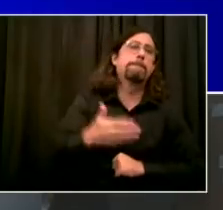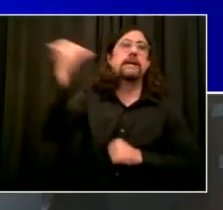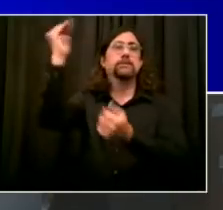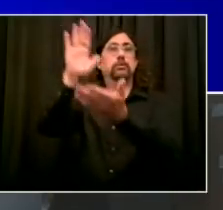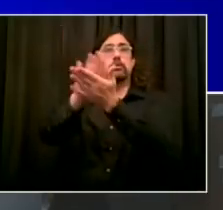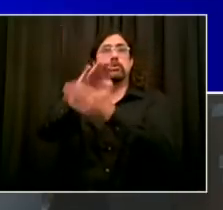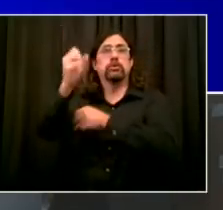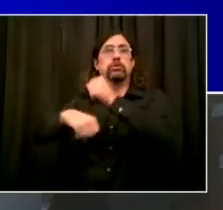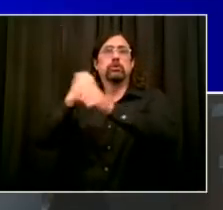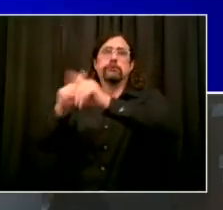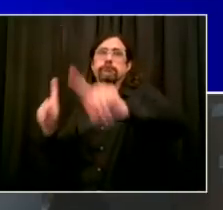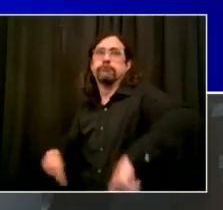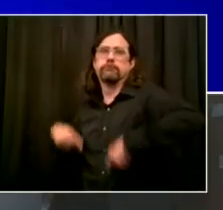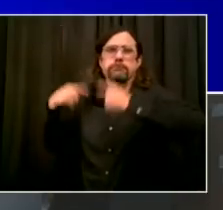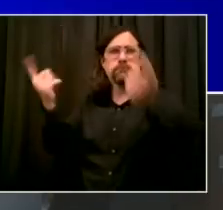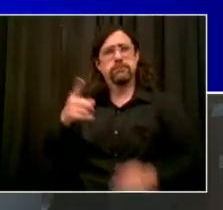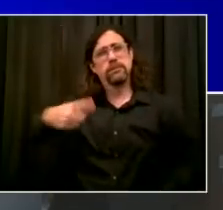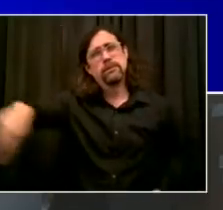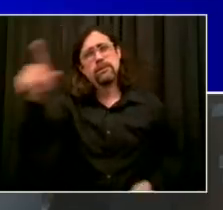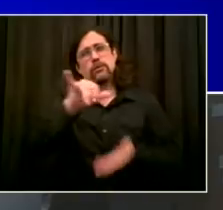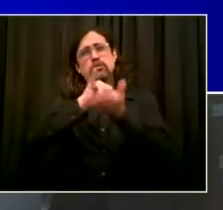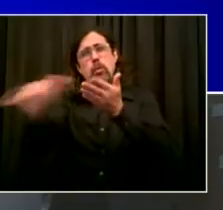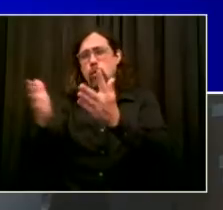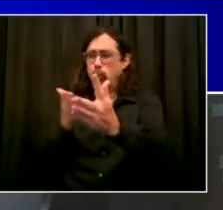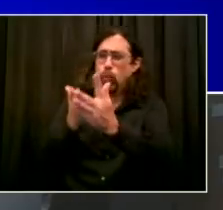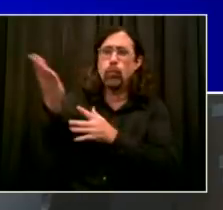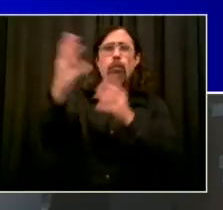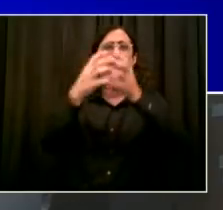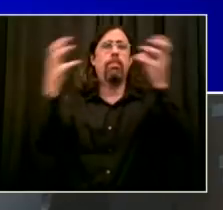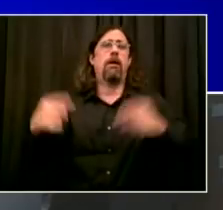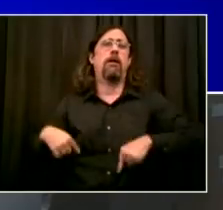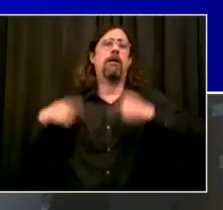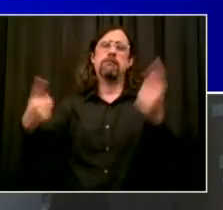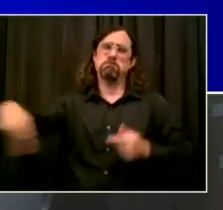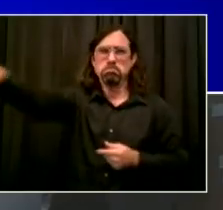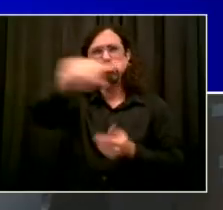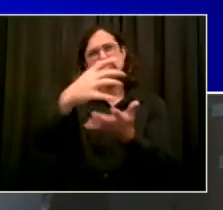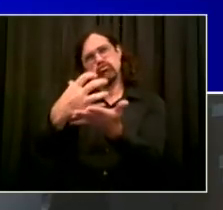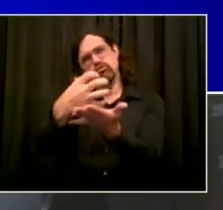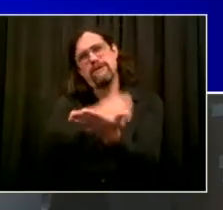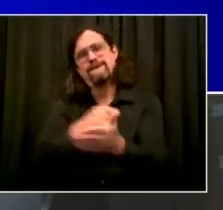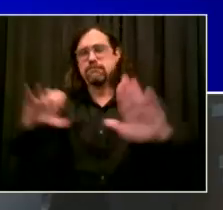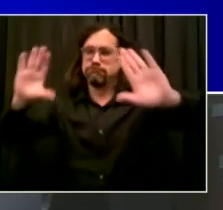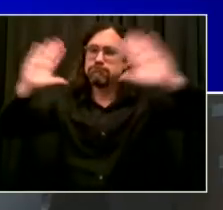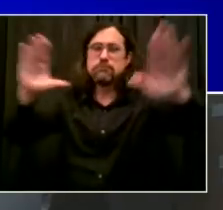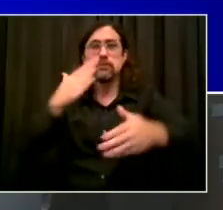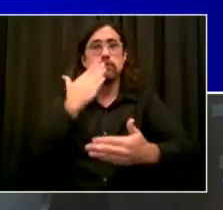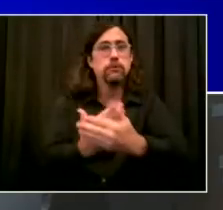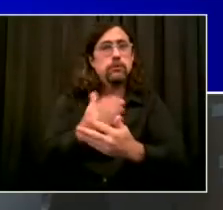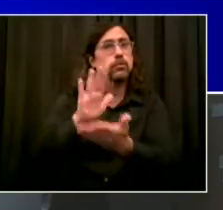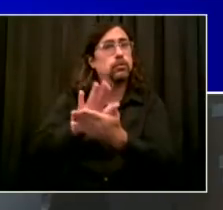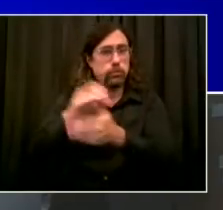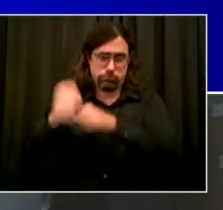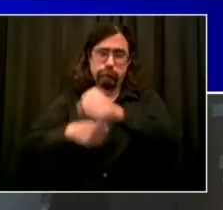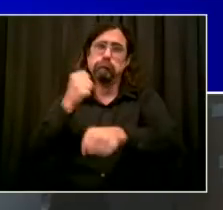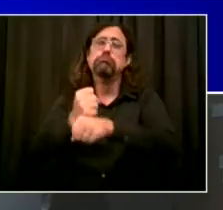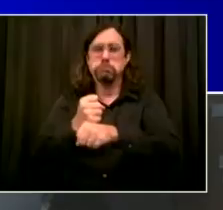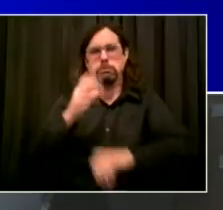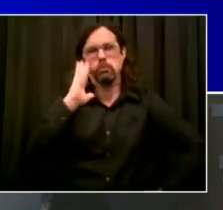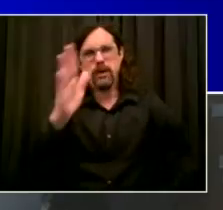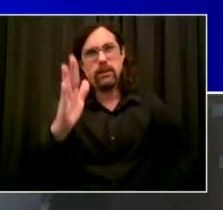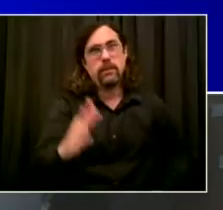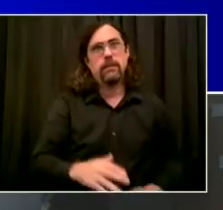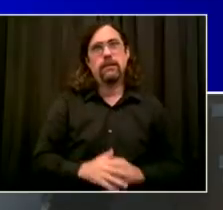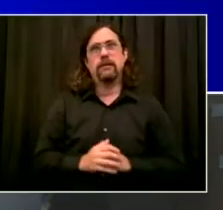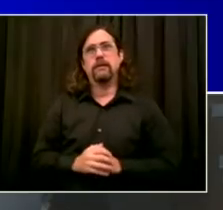and we're showing that we can take the best ideas from around the world, the best approaches to health and safety for schools, we have the